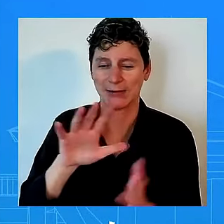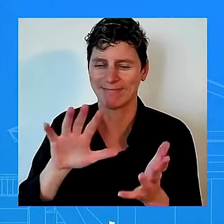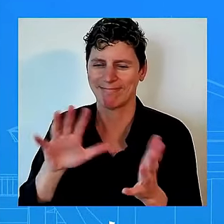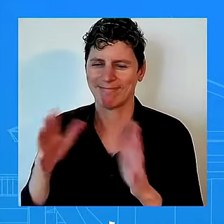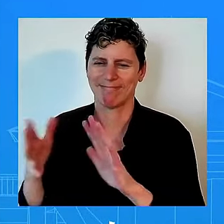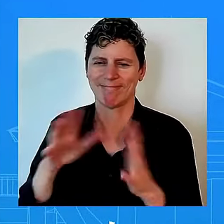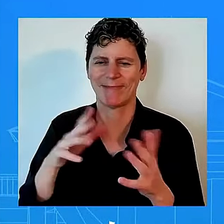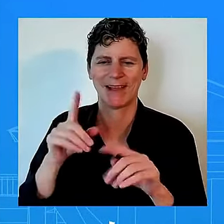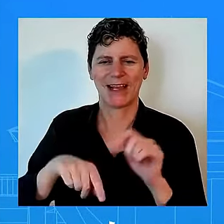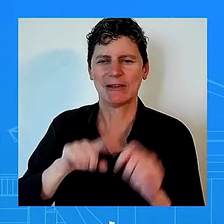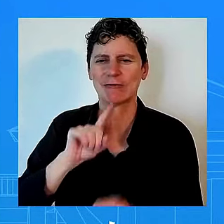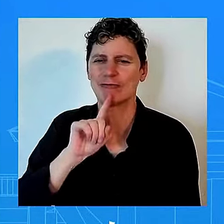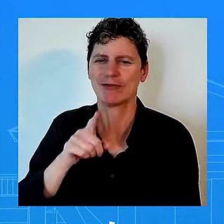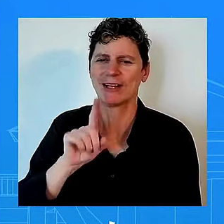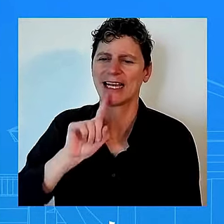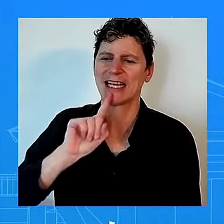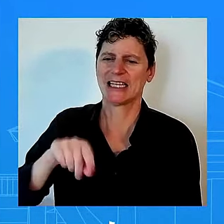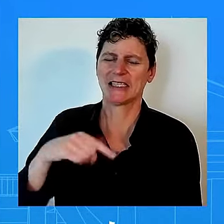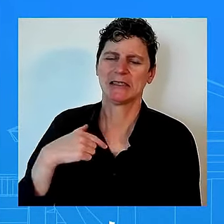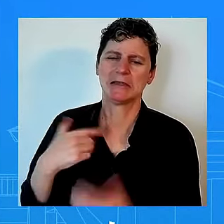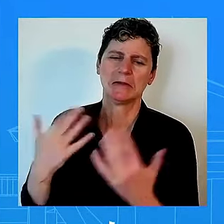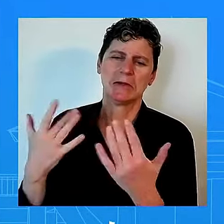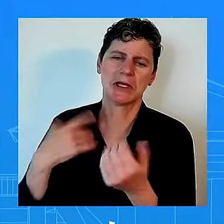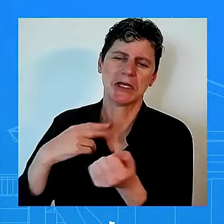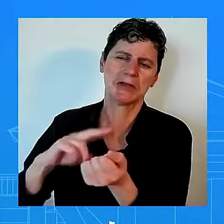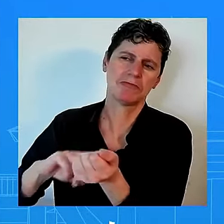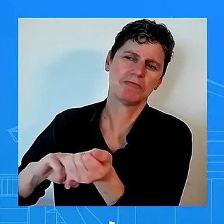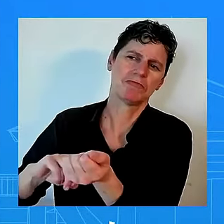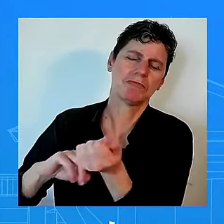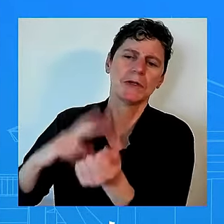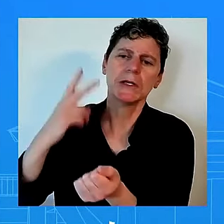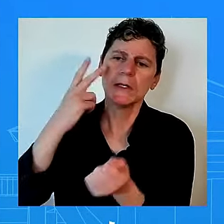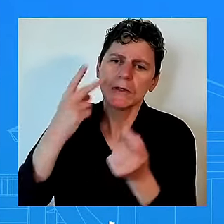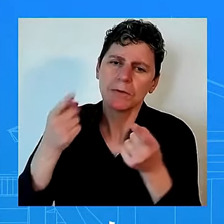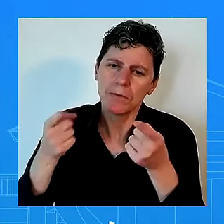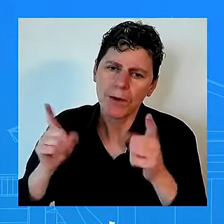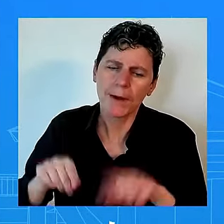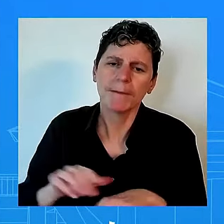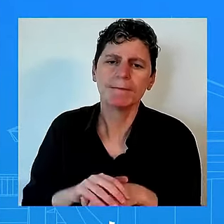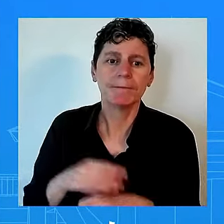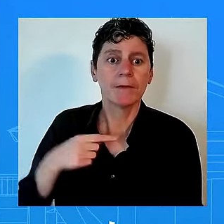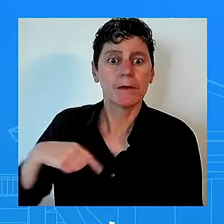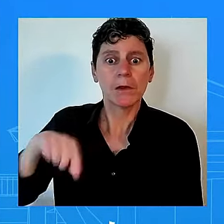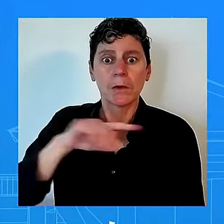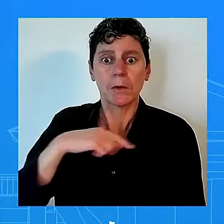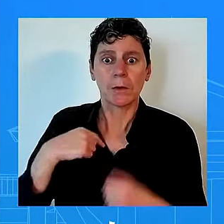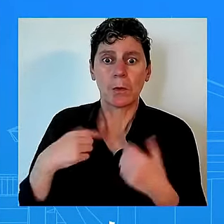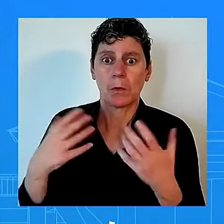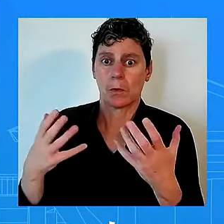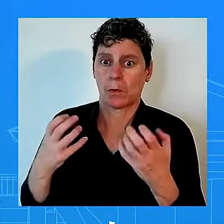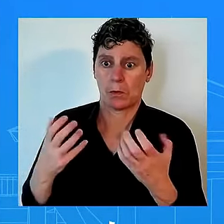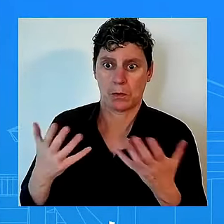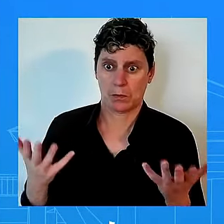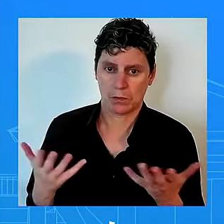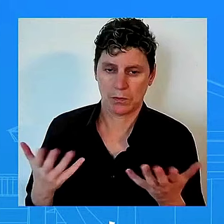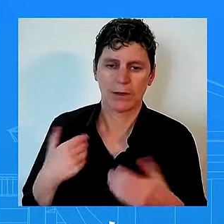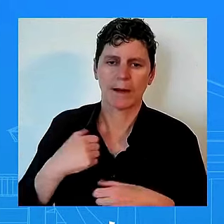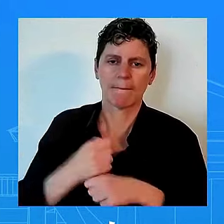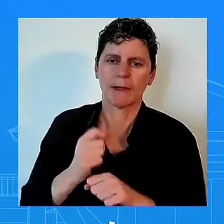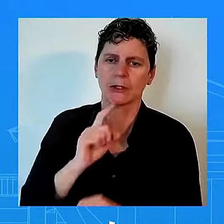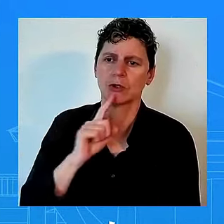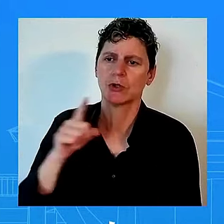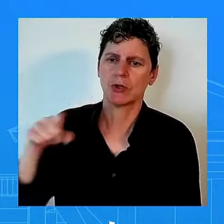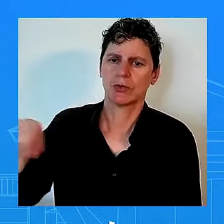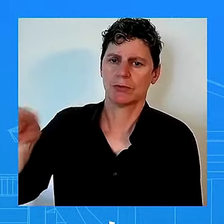uh is uh all parties to come together in good faith and come up with a deal that helps uh the workers the hard work right